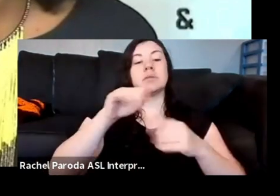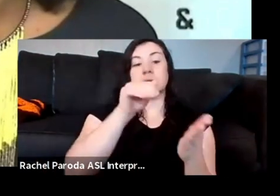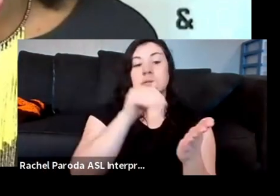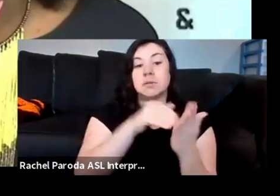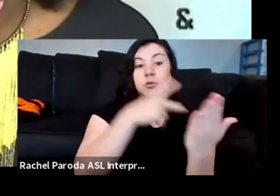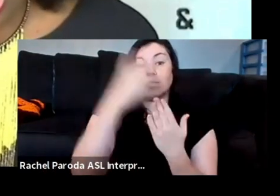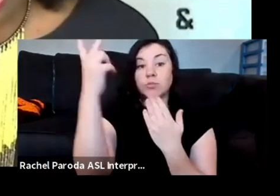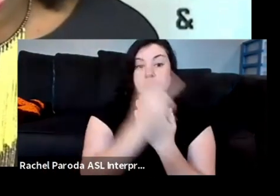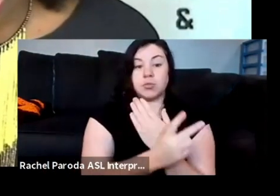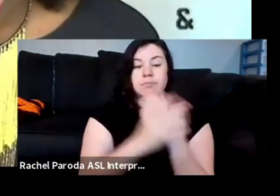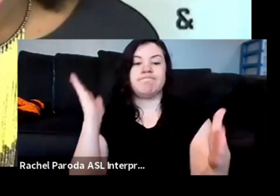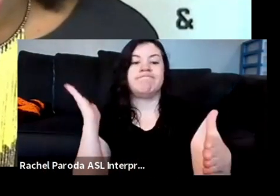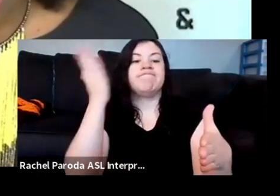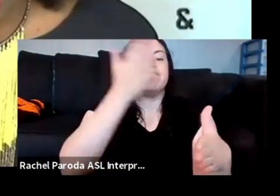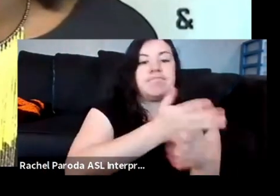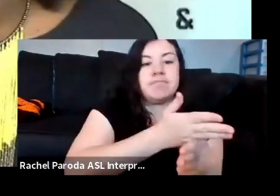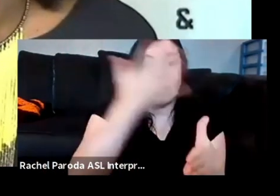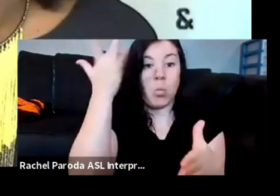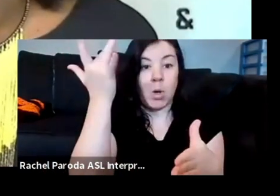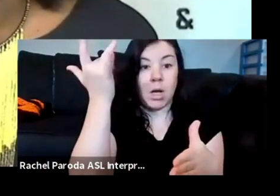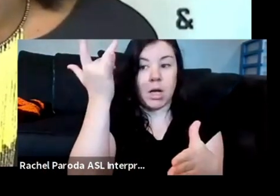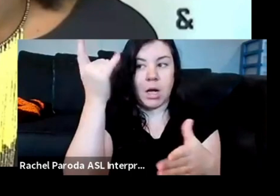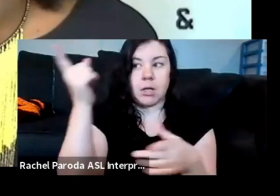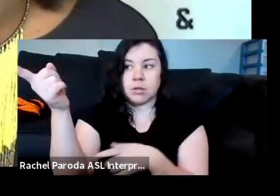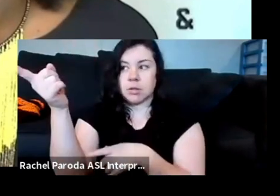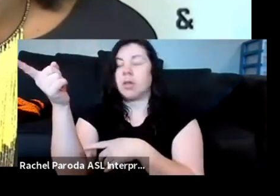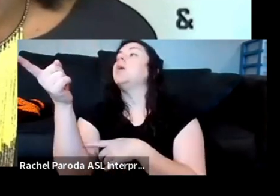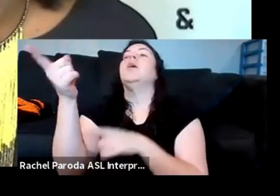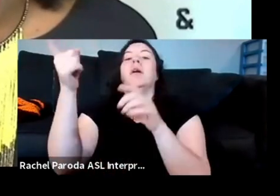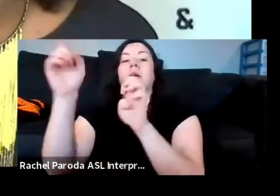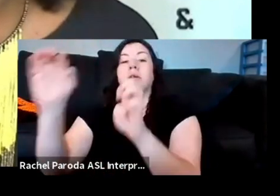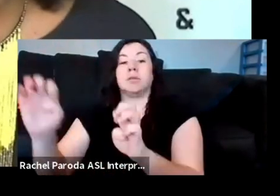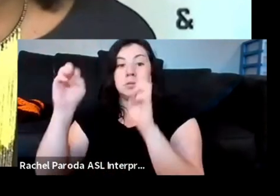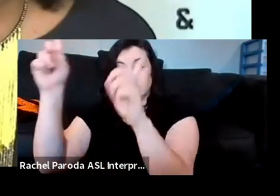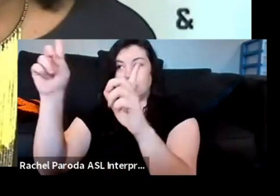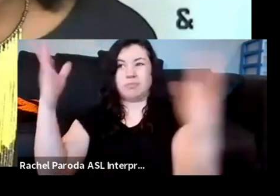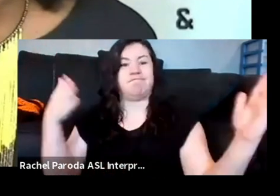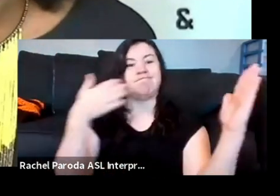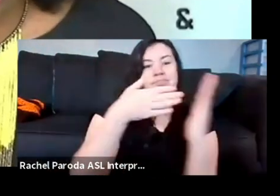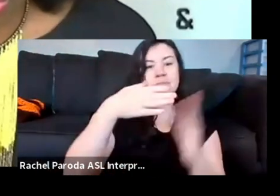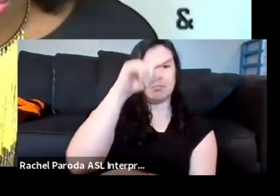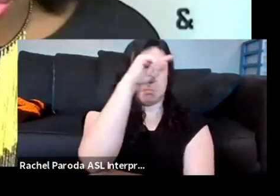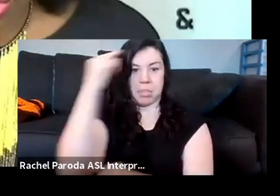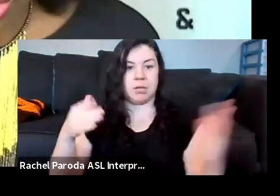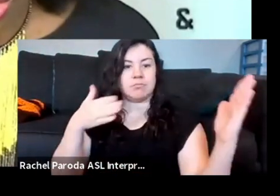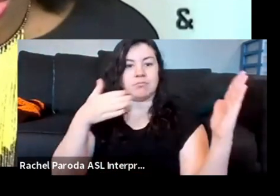ongoing institutional disregard, the anti-Blackness of museums, the anti-Blackness of this world.